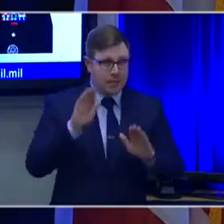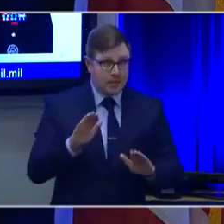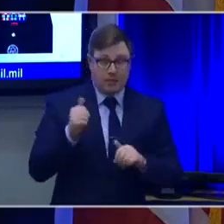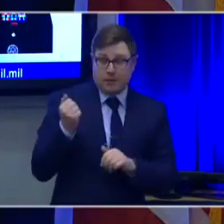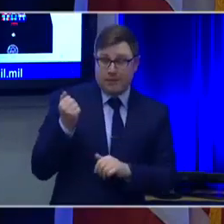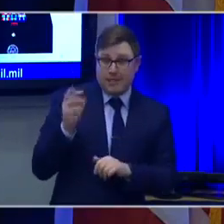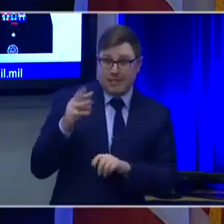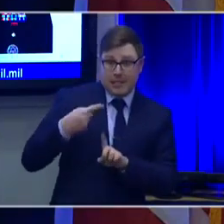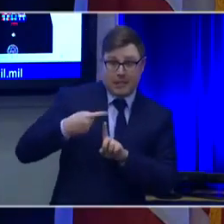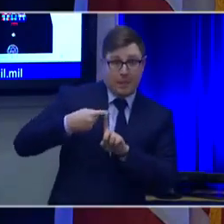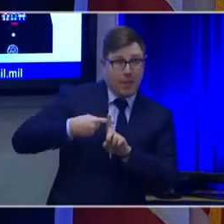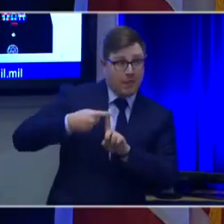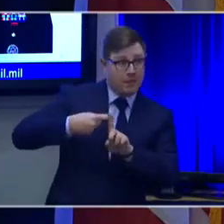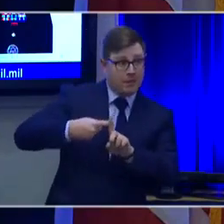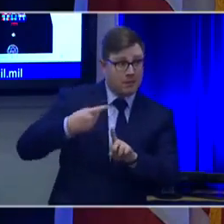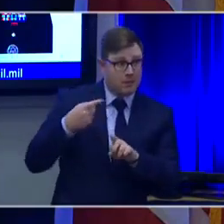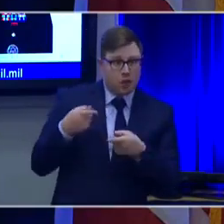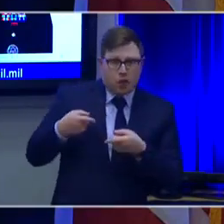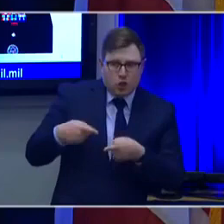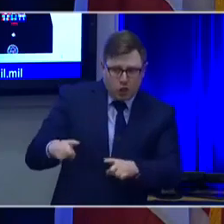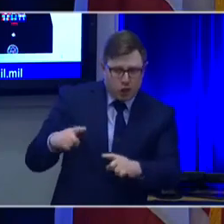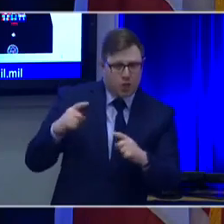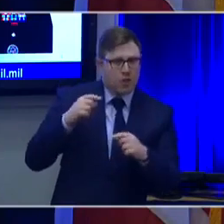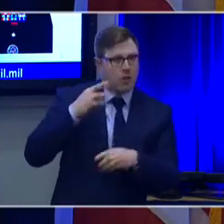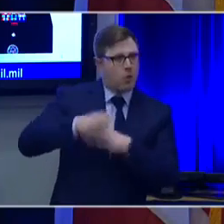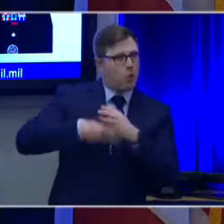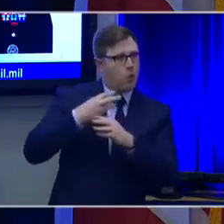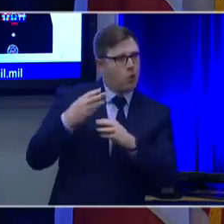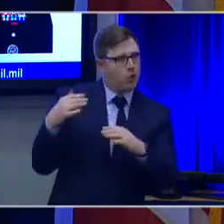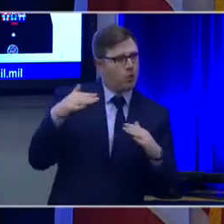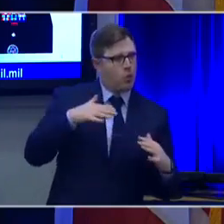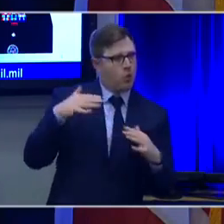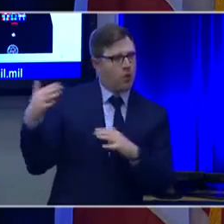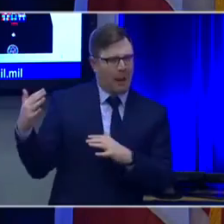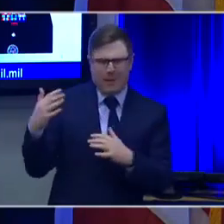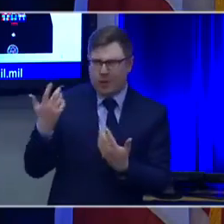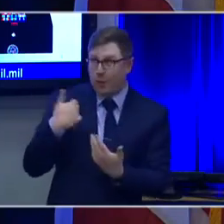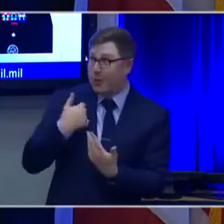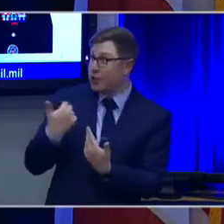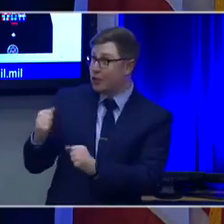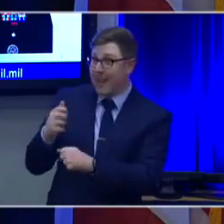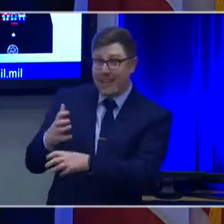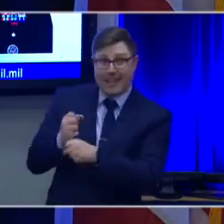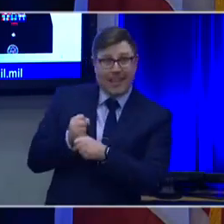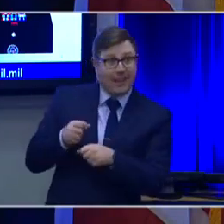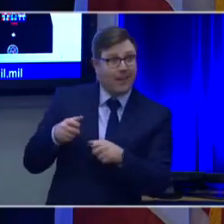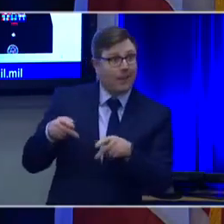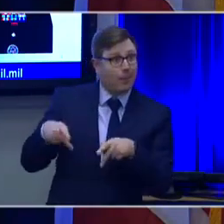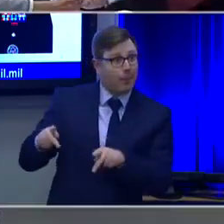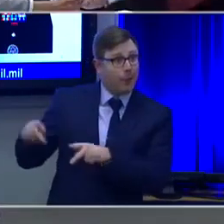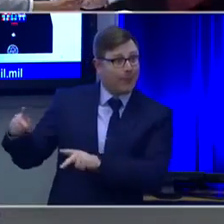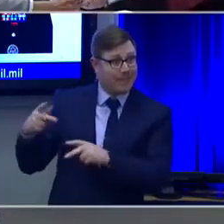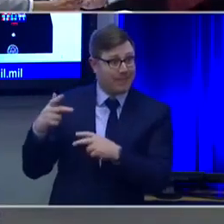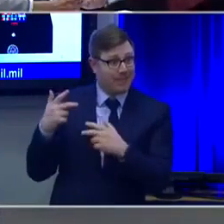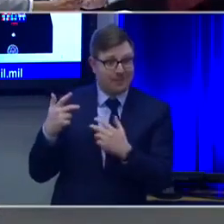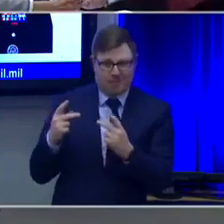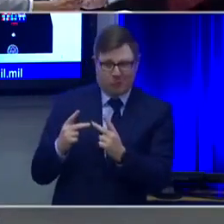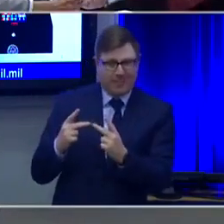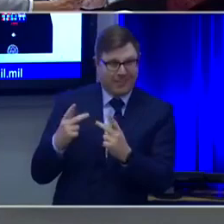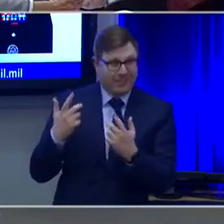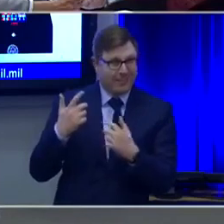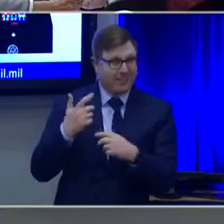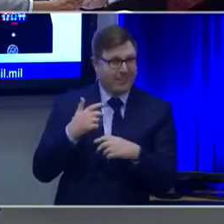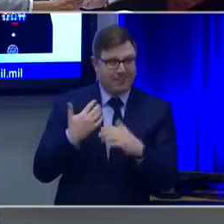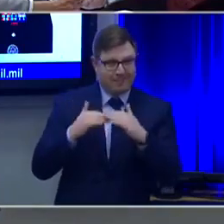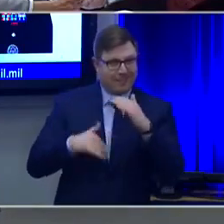months during a world war, 16 months. We can't pull permits in 16 months. That's amazing. So